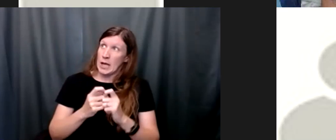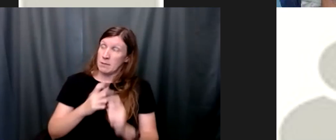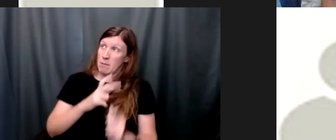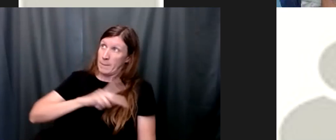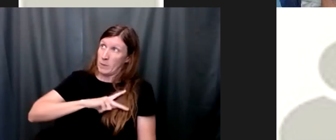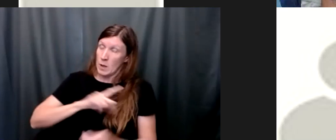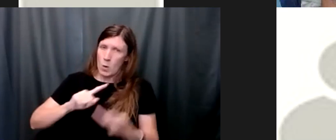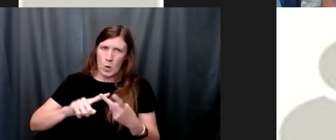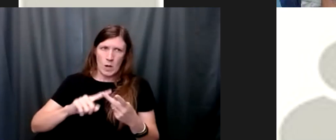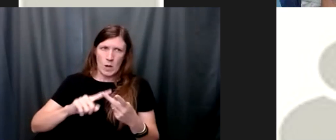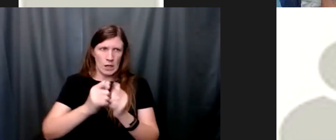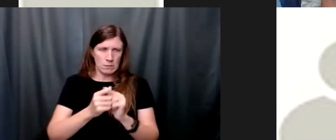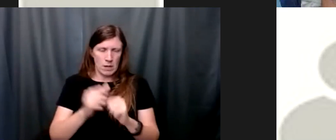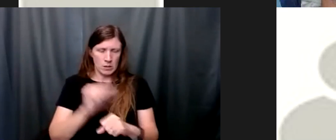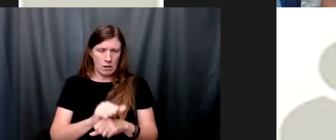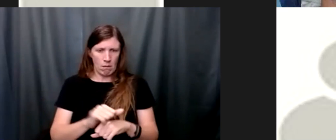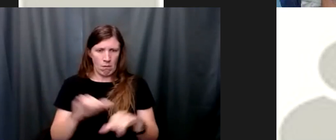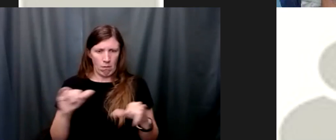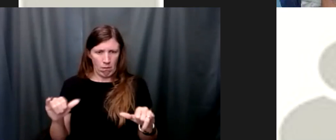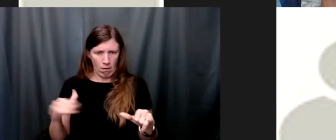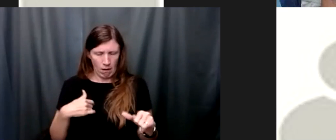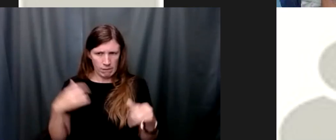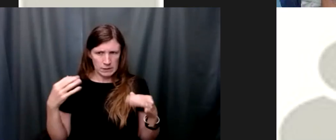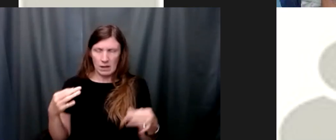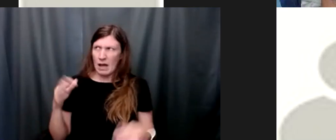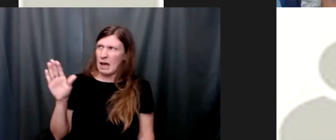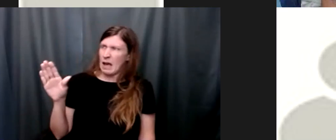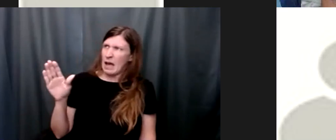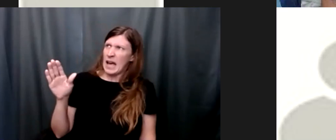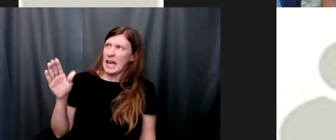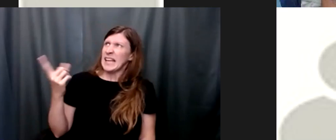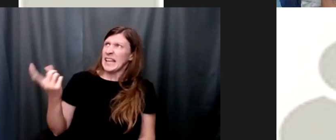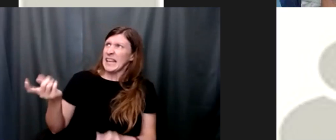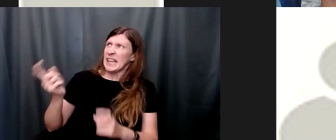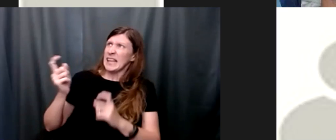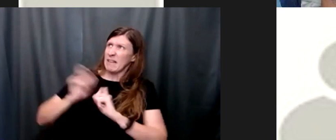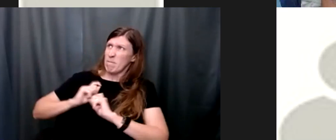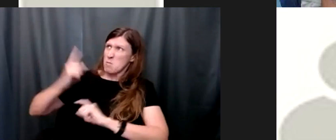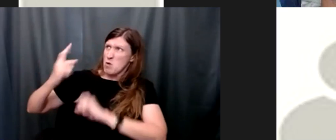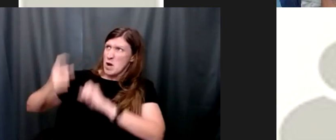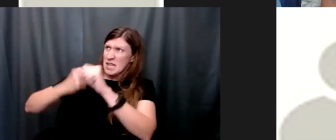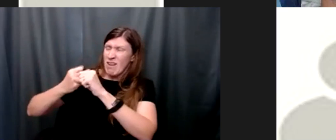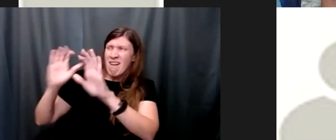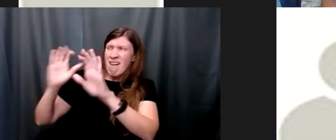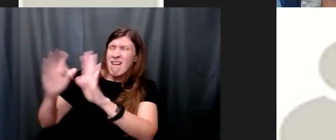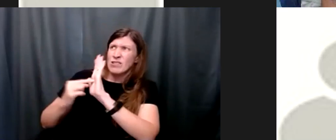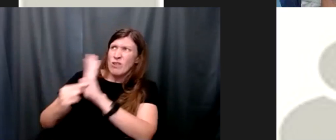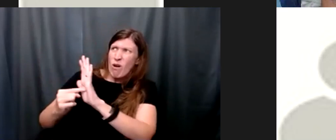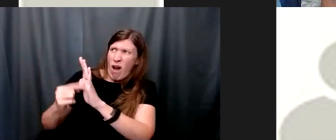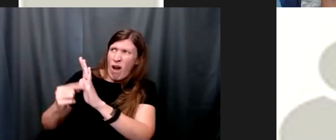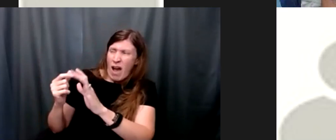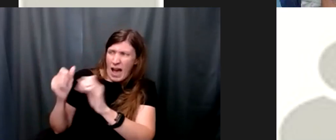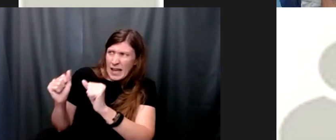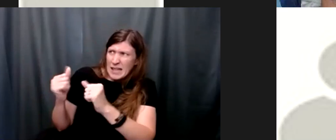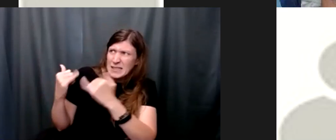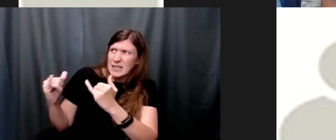and so i had a decision to make and i and i asked her just give me a year to show you that i can still live